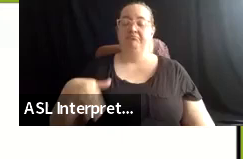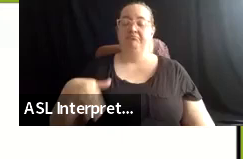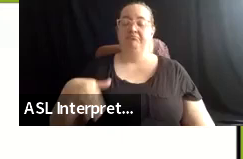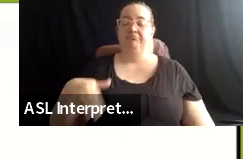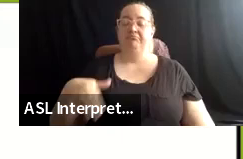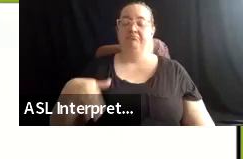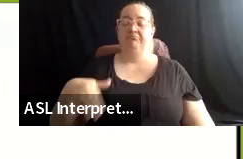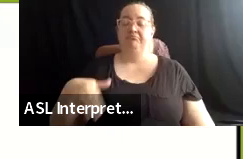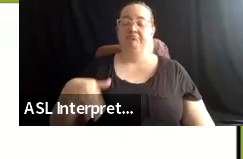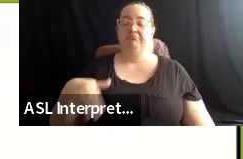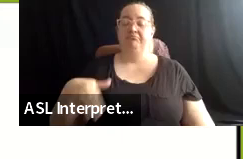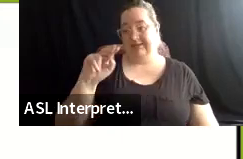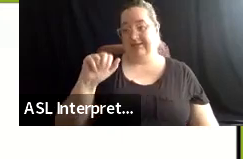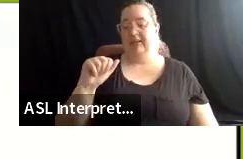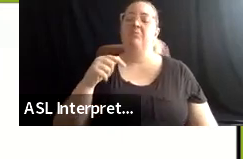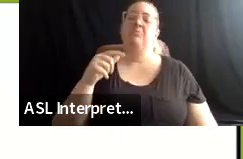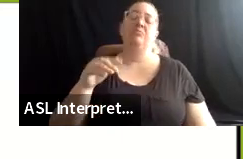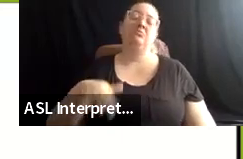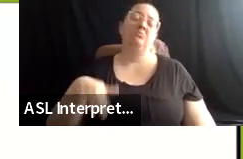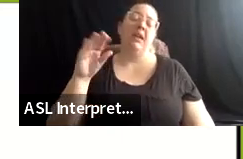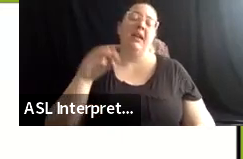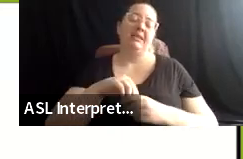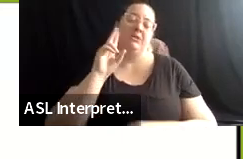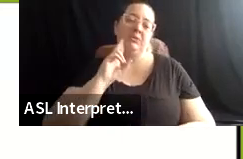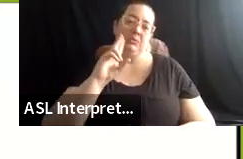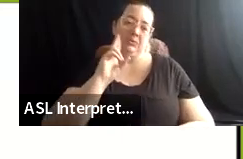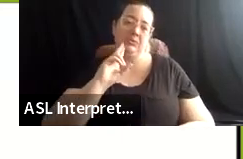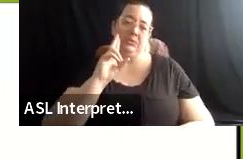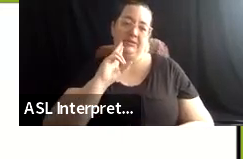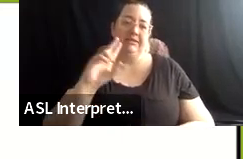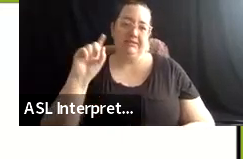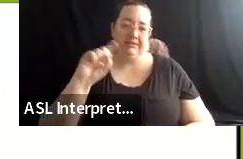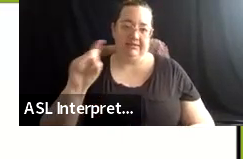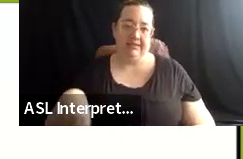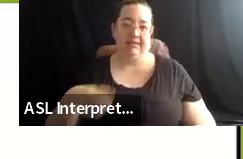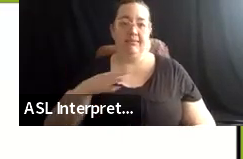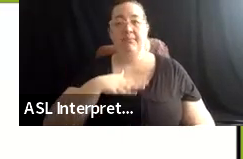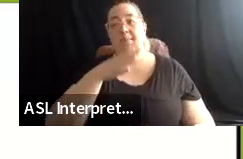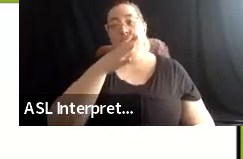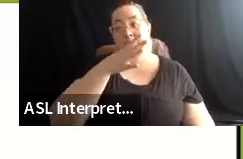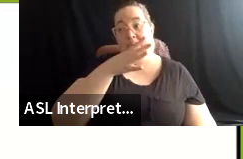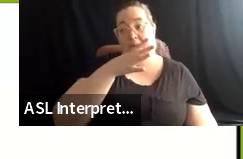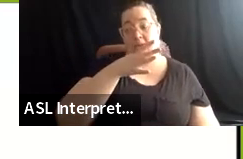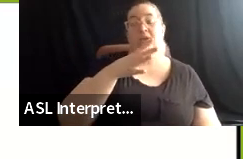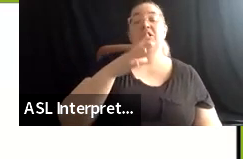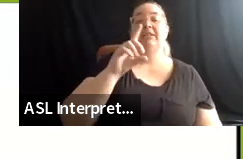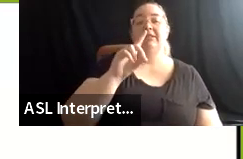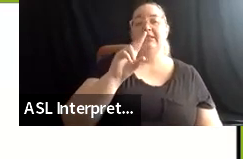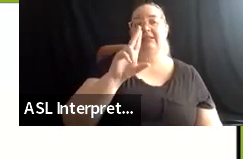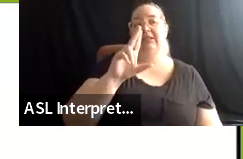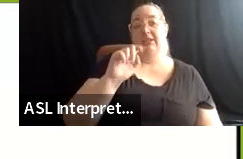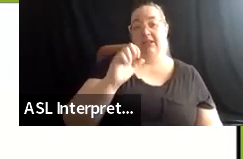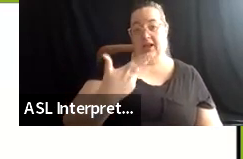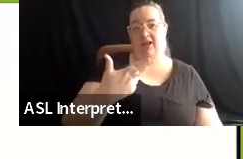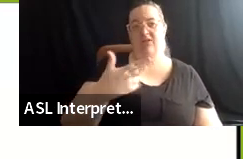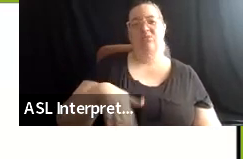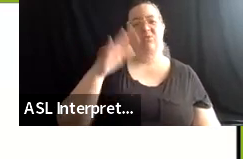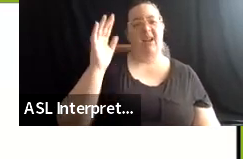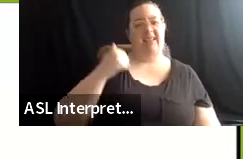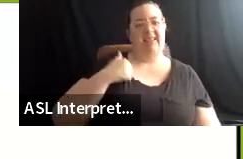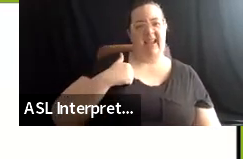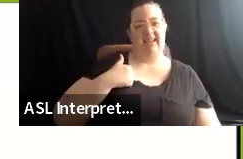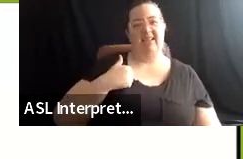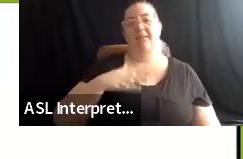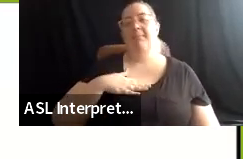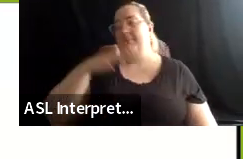is Dutch, but was raised in Canada. And my father is French, but was raised in Argentina. And I share that really to recognize that history of European